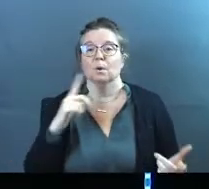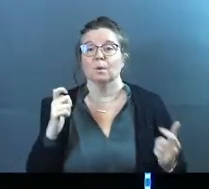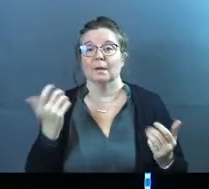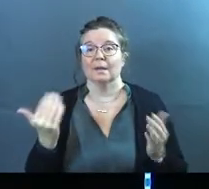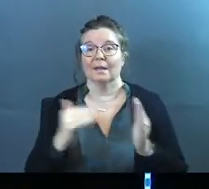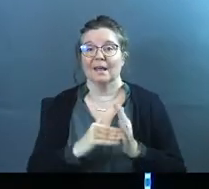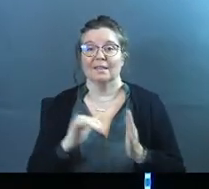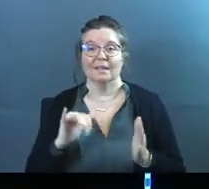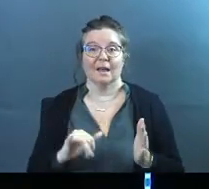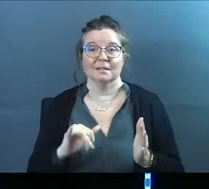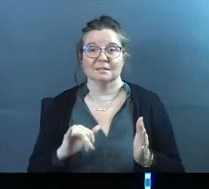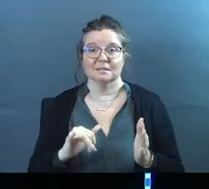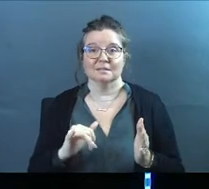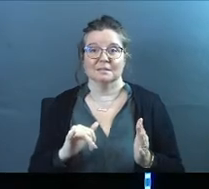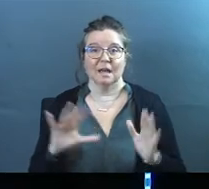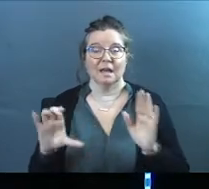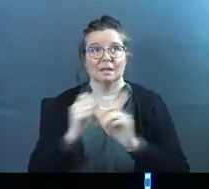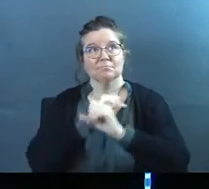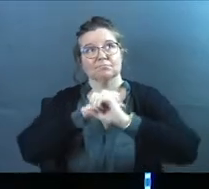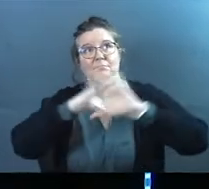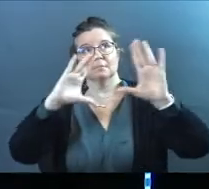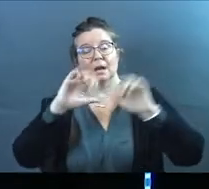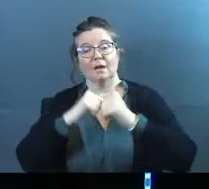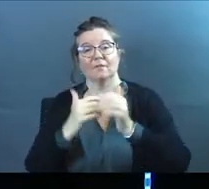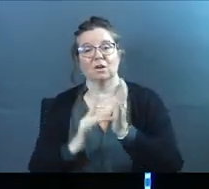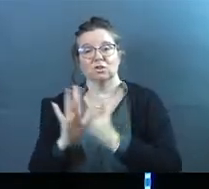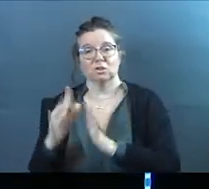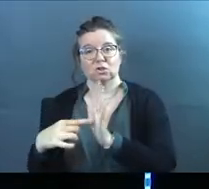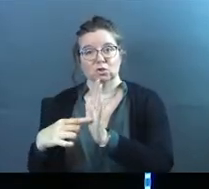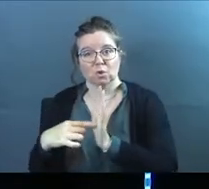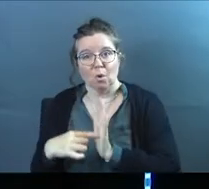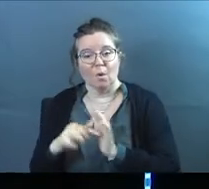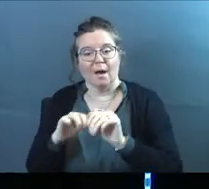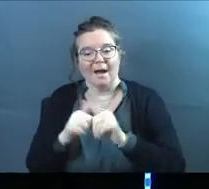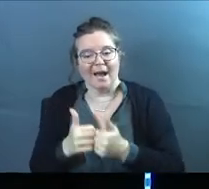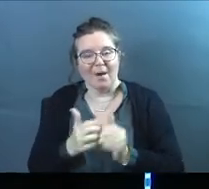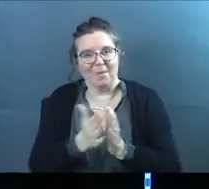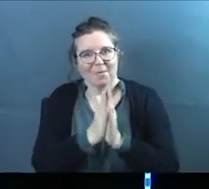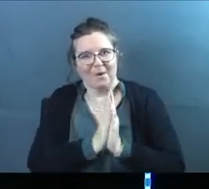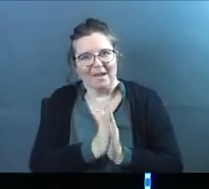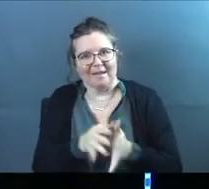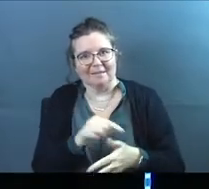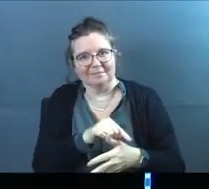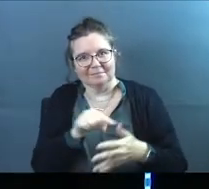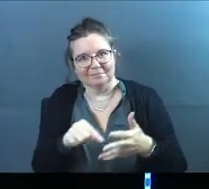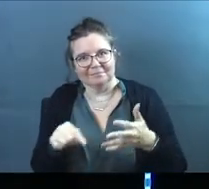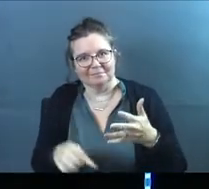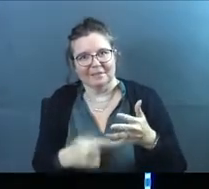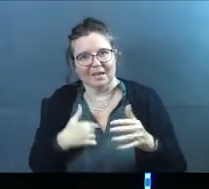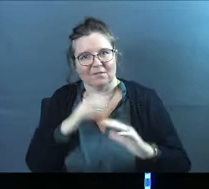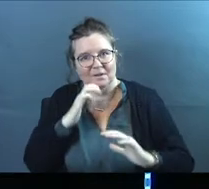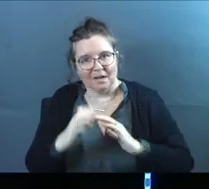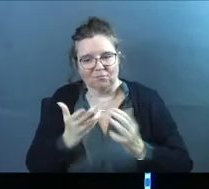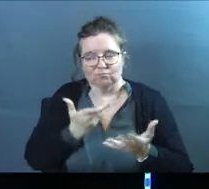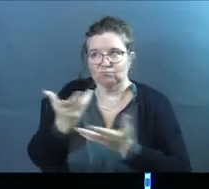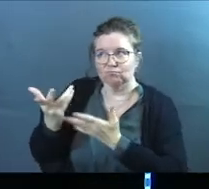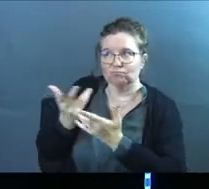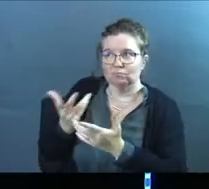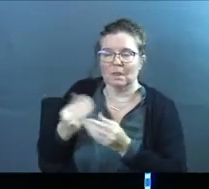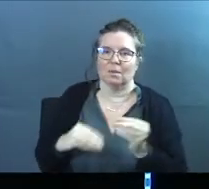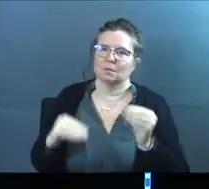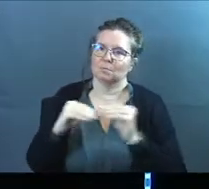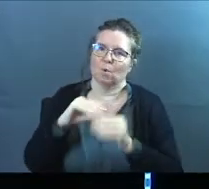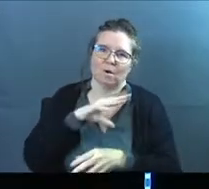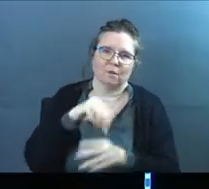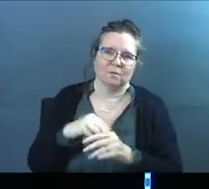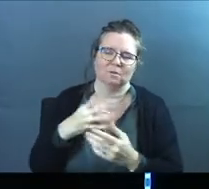quick again, that is a picture of how Jesus shows this is how you can pray. This is how you can have a conversation with God. And there's so much more to it.